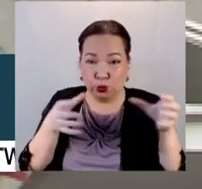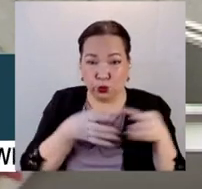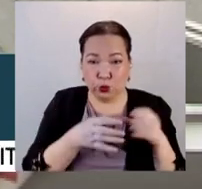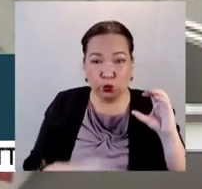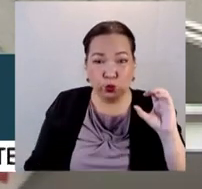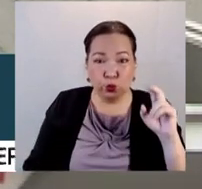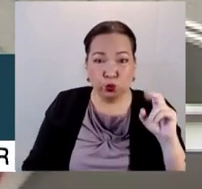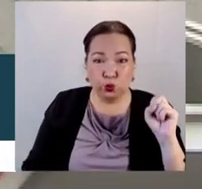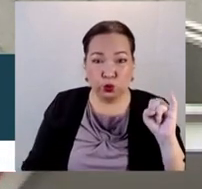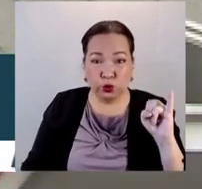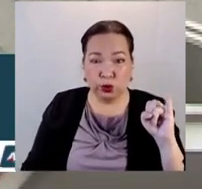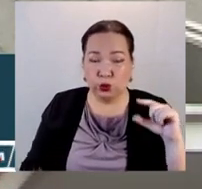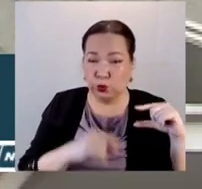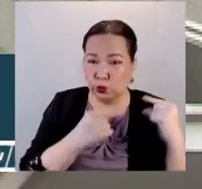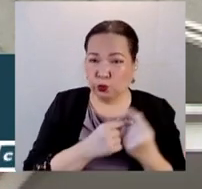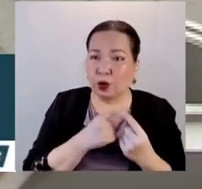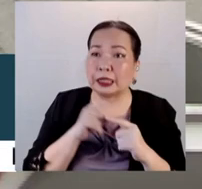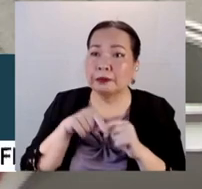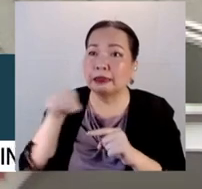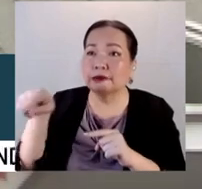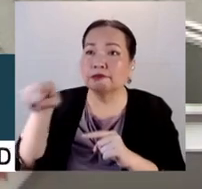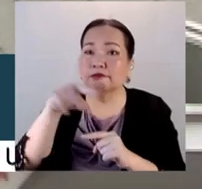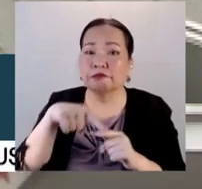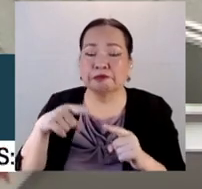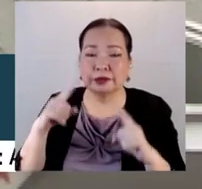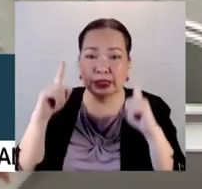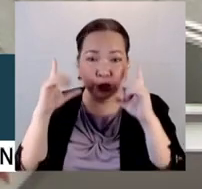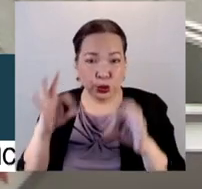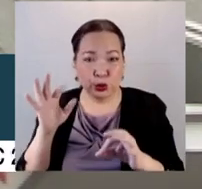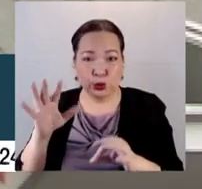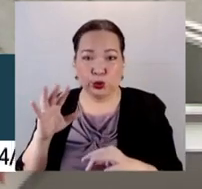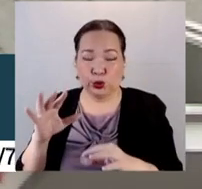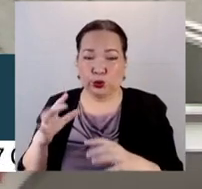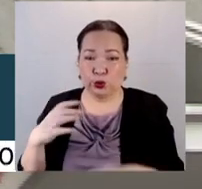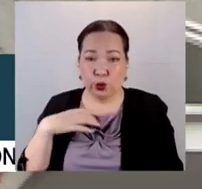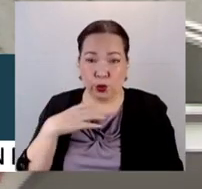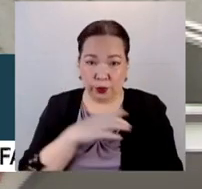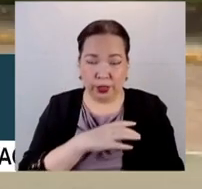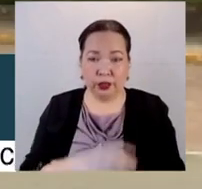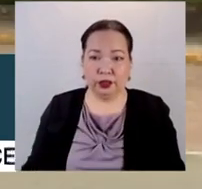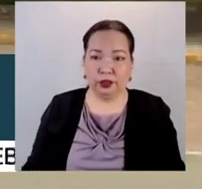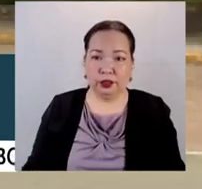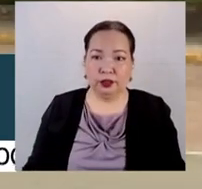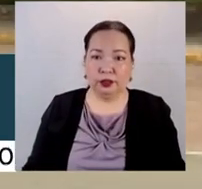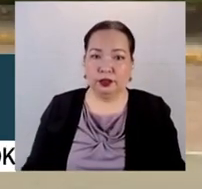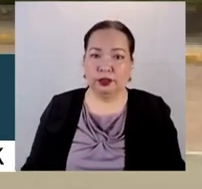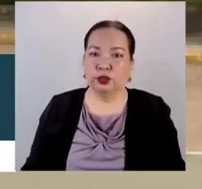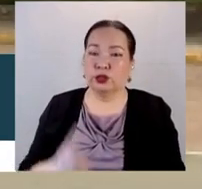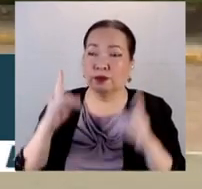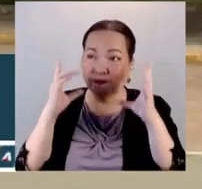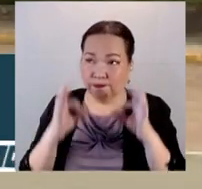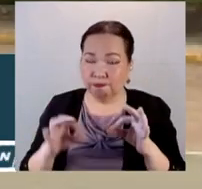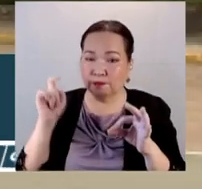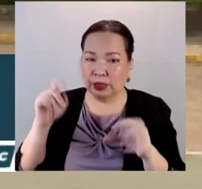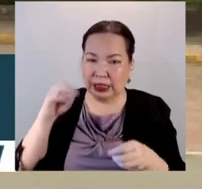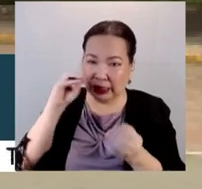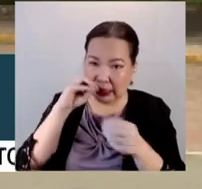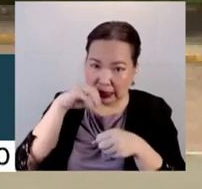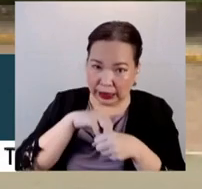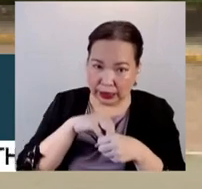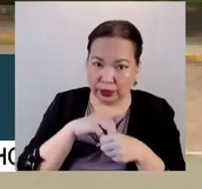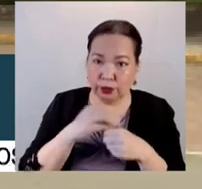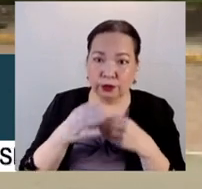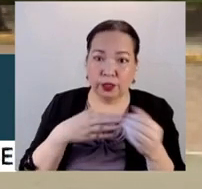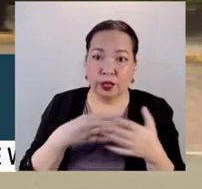disposition of the UNBAC in the resolution. The resolution likewise should always contain whatever will happen